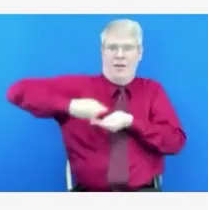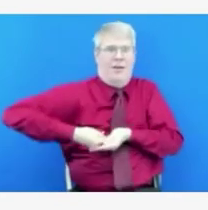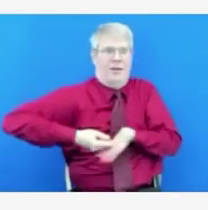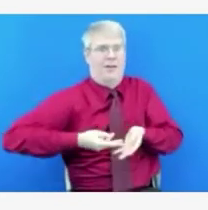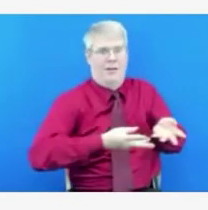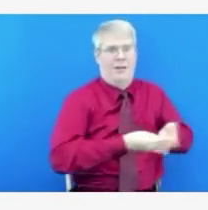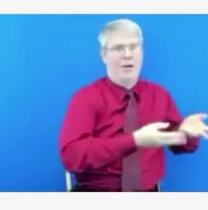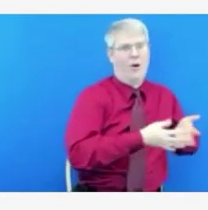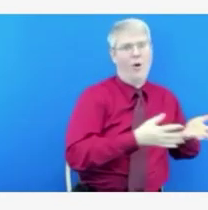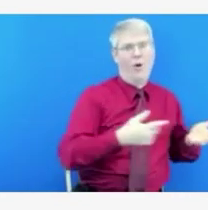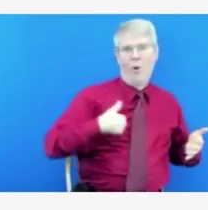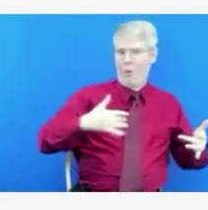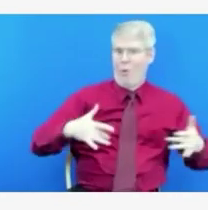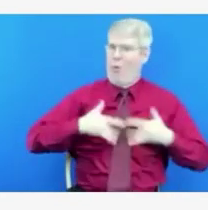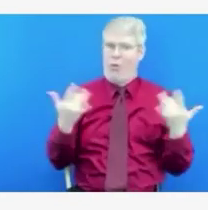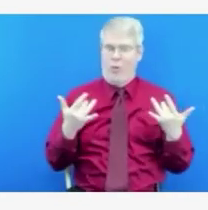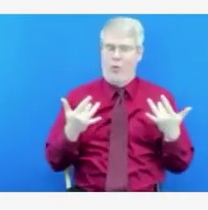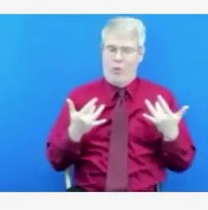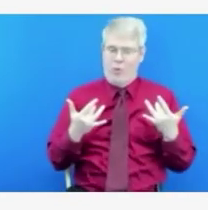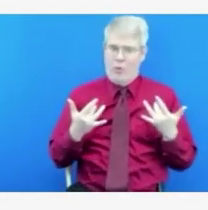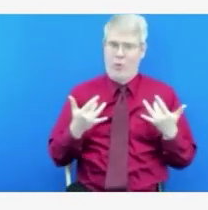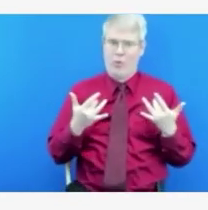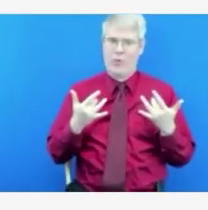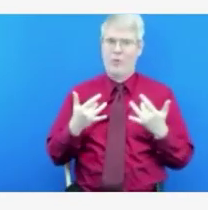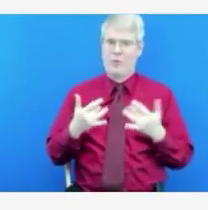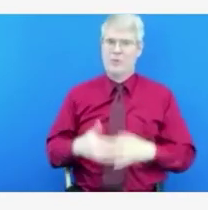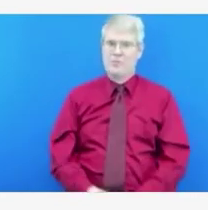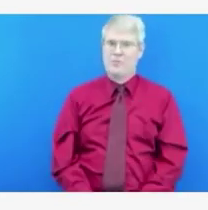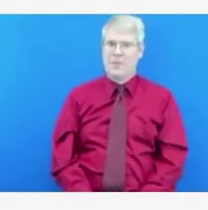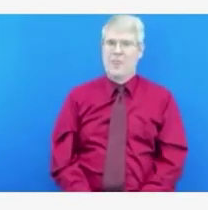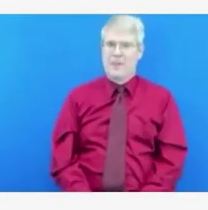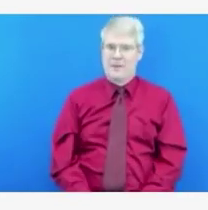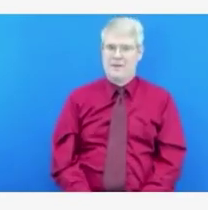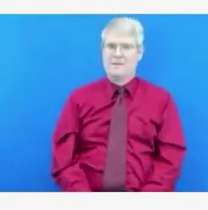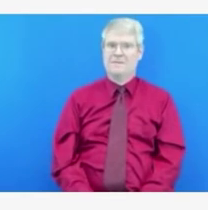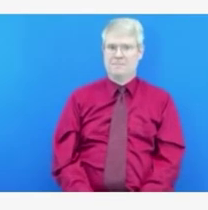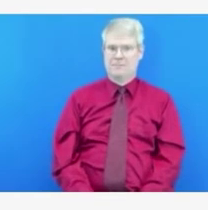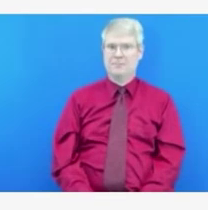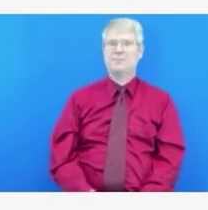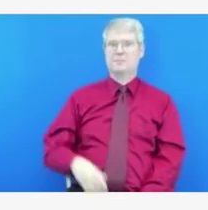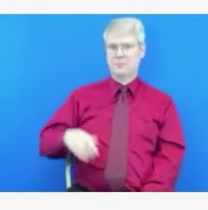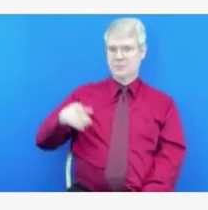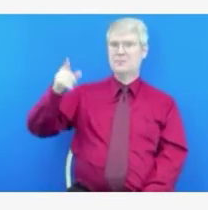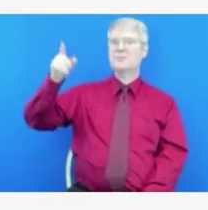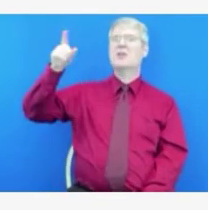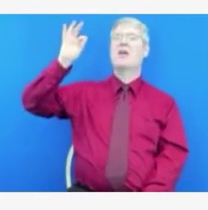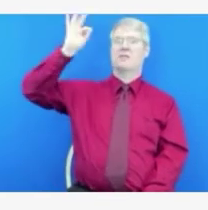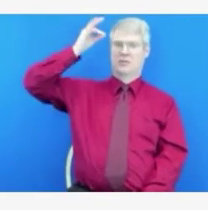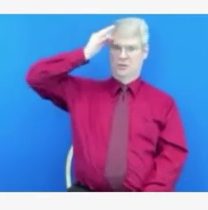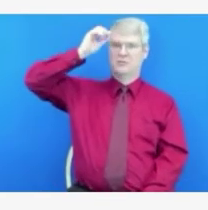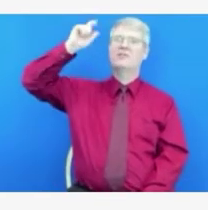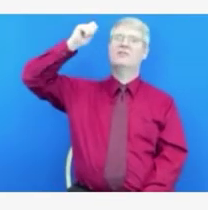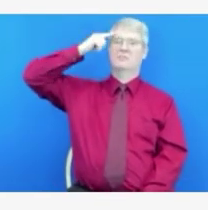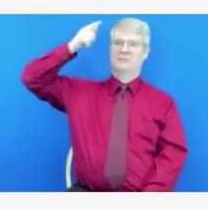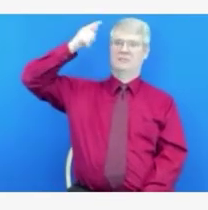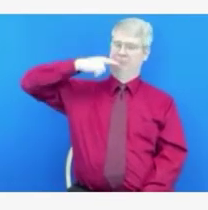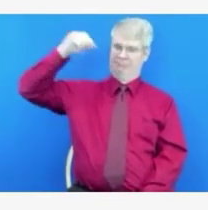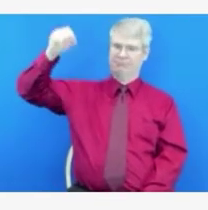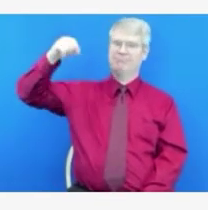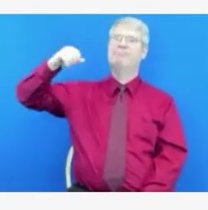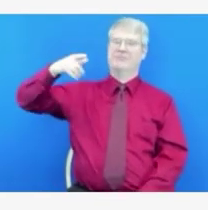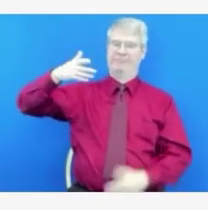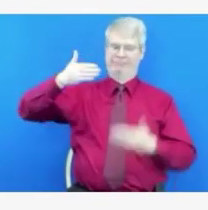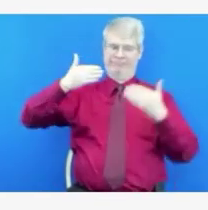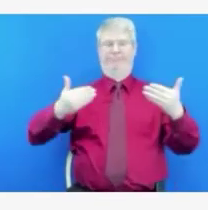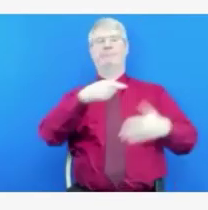is now available to the states, citrovimab. And so we will be working with the providers on the state to see who wants to,